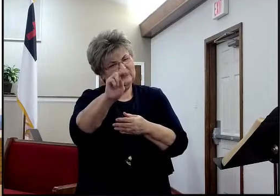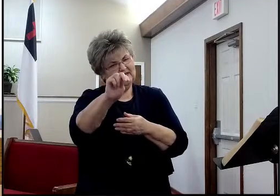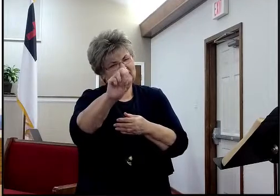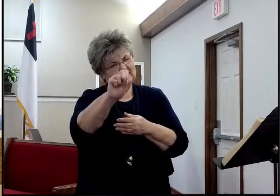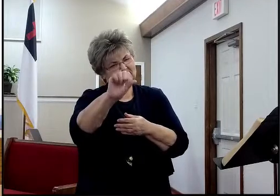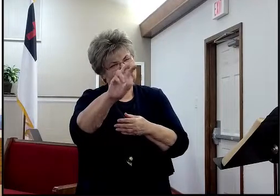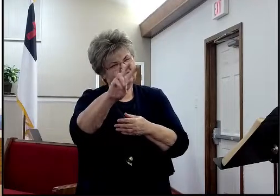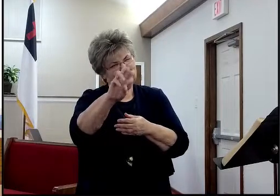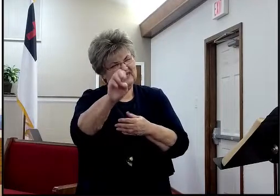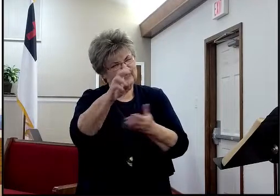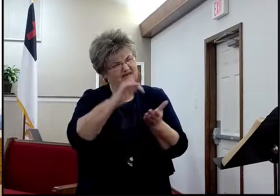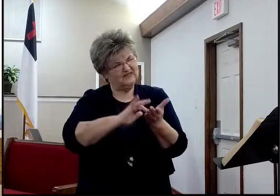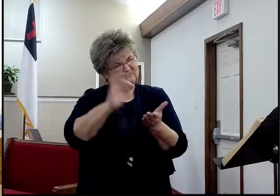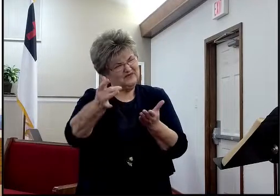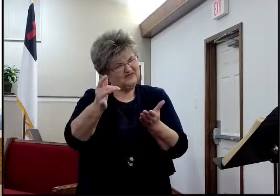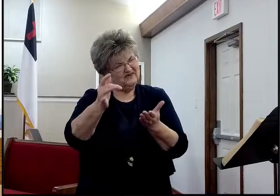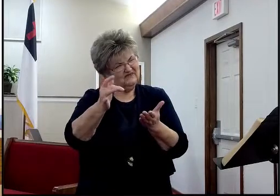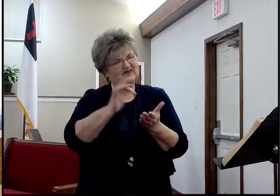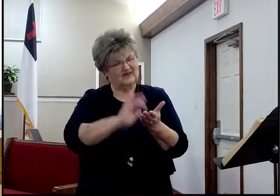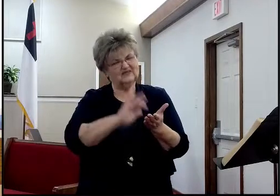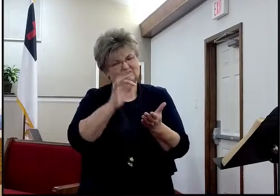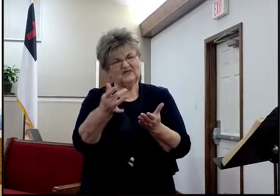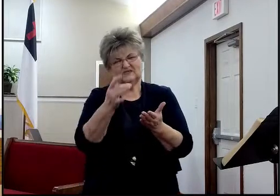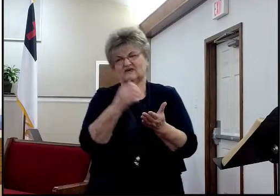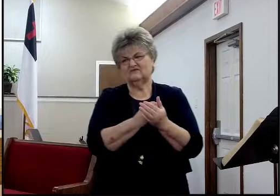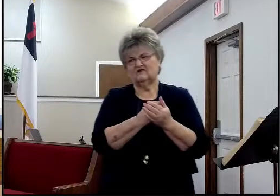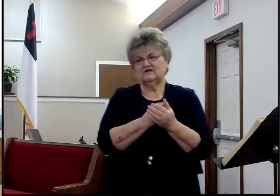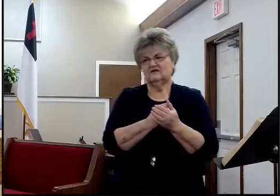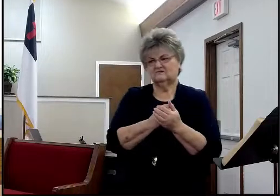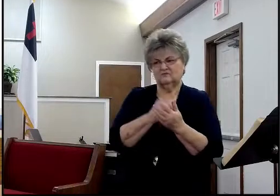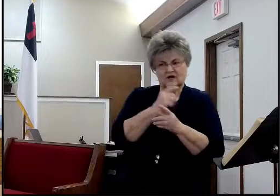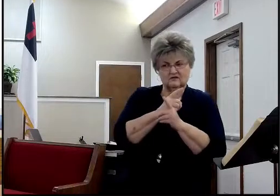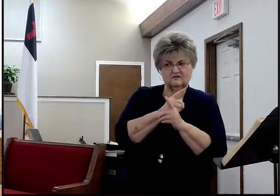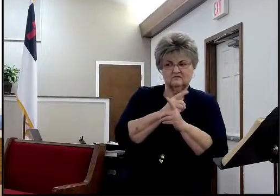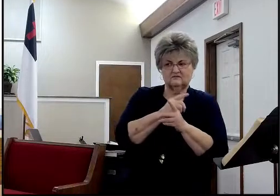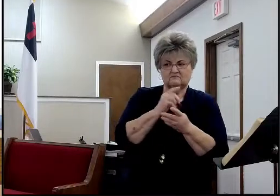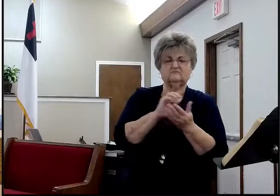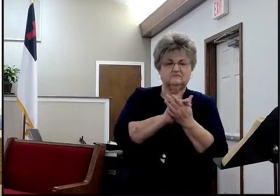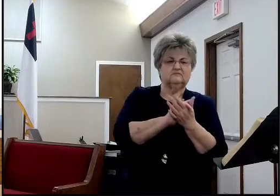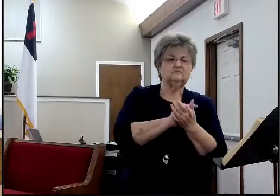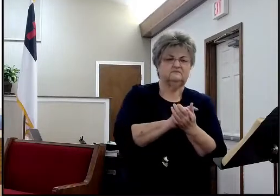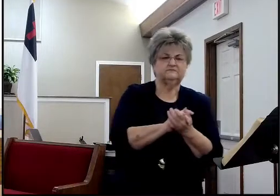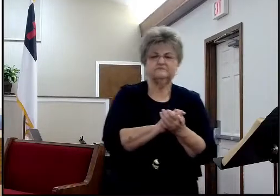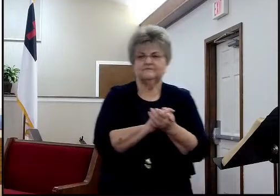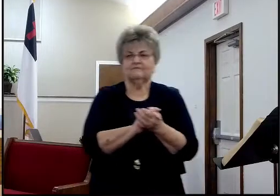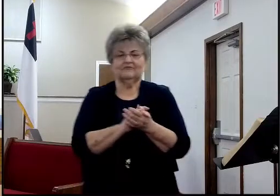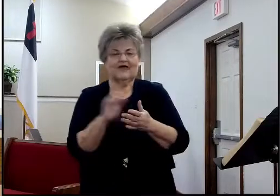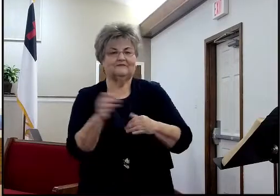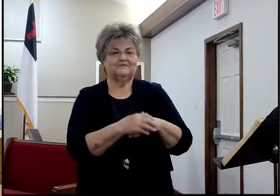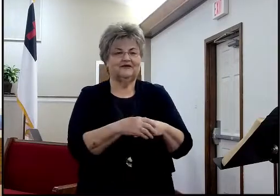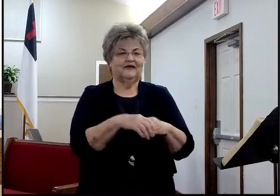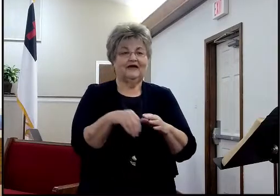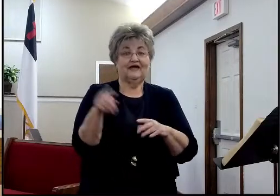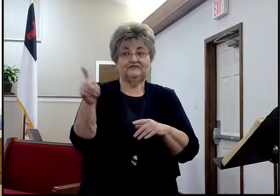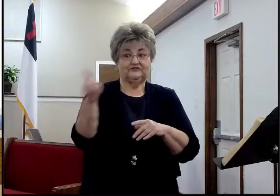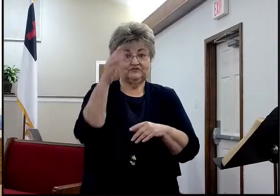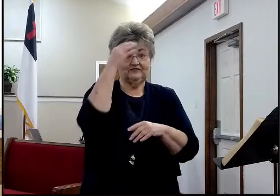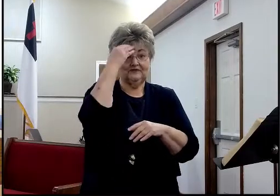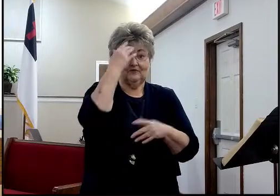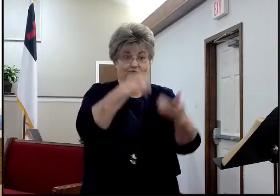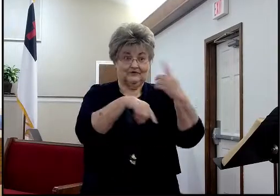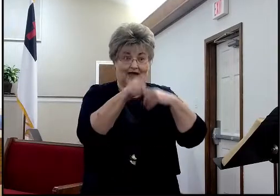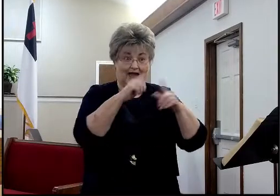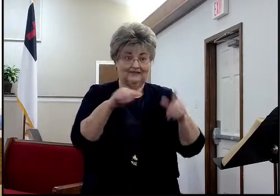there. If you're taking your young boys, that's perfectly fine, but you need to get with James or send them a note. And I think that